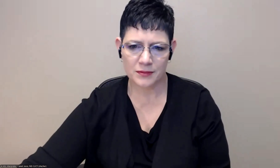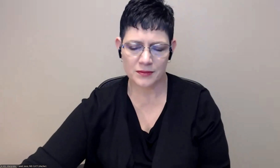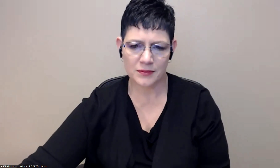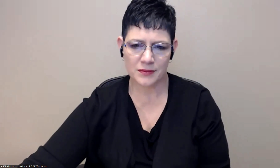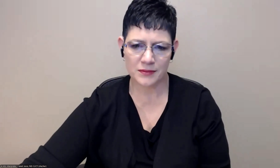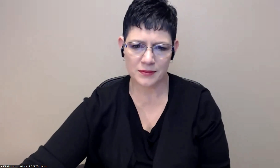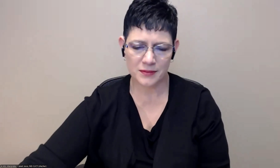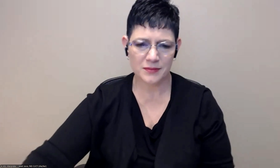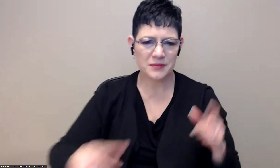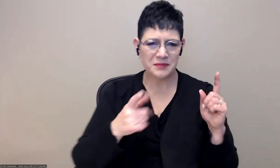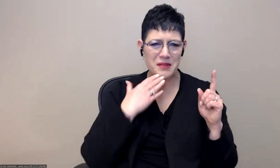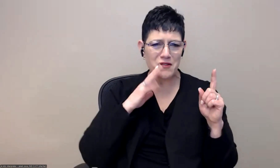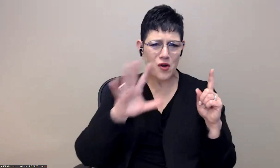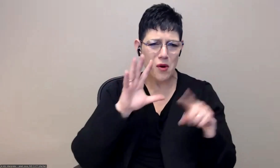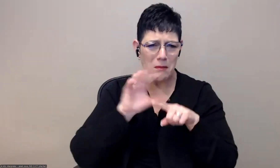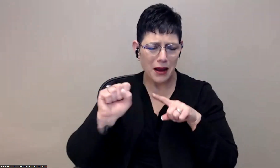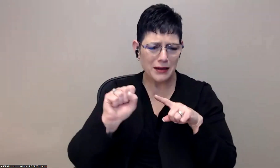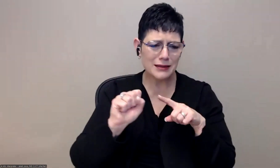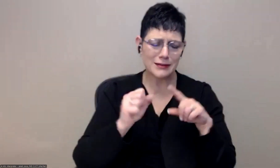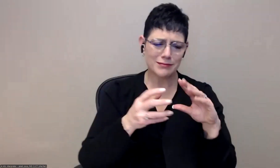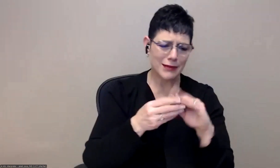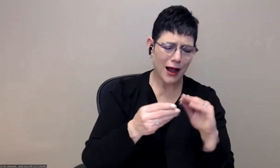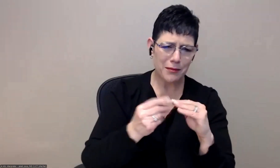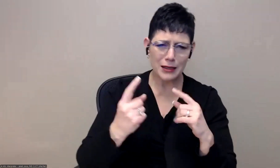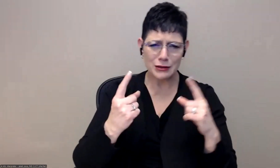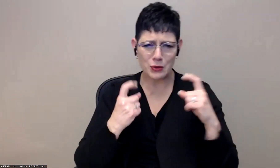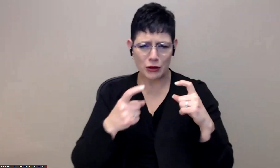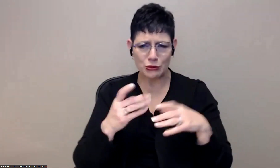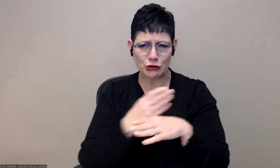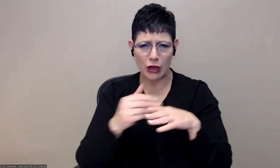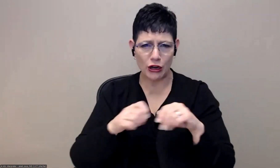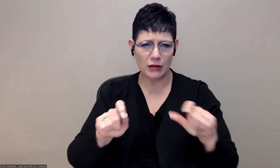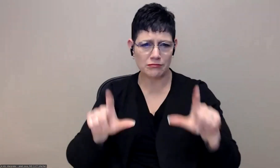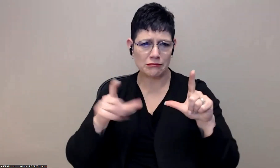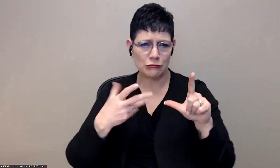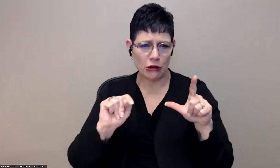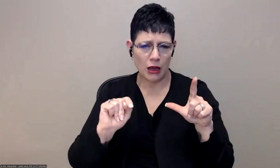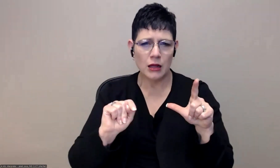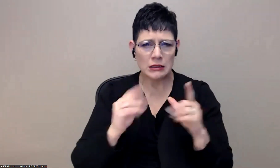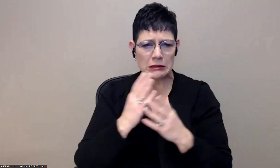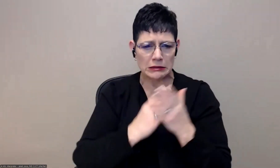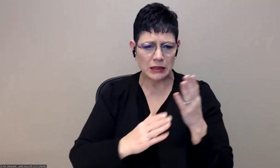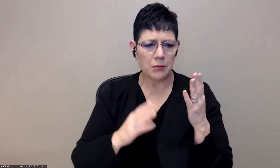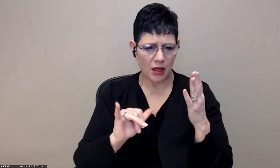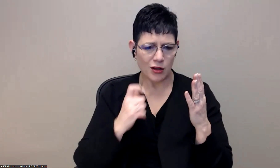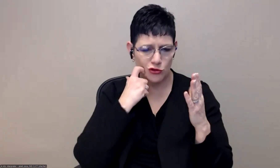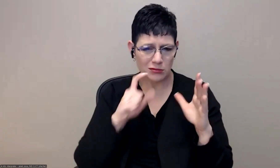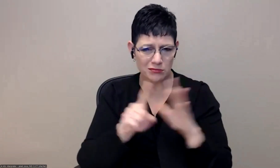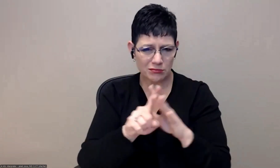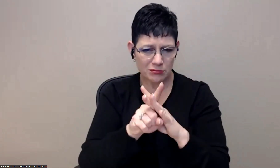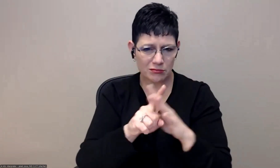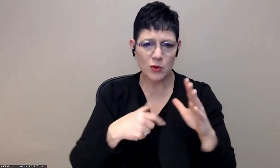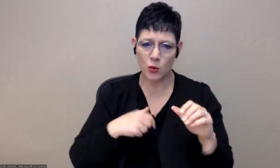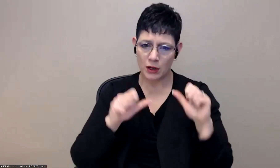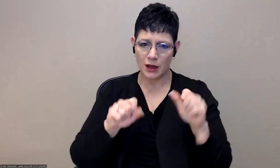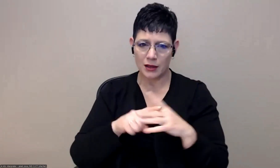and comments and resources you've shared in the chat. We have quite a few questions here that have come through that we can